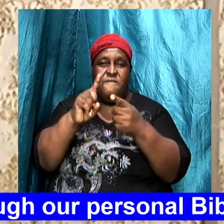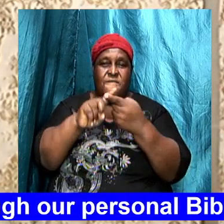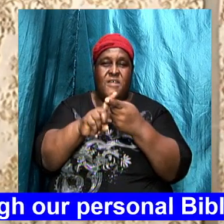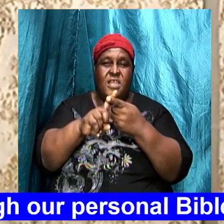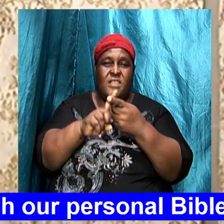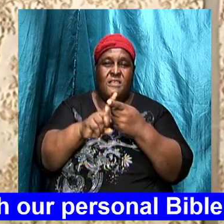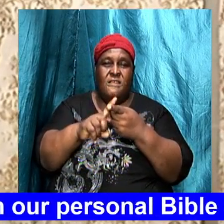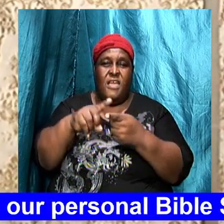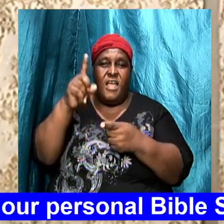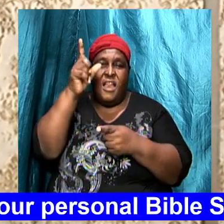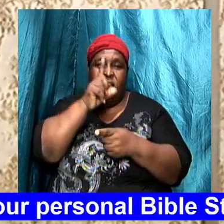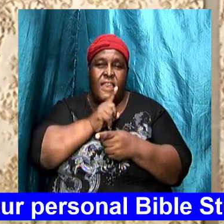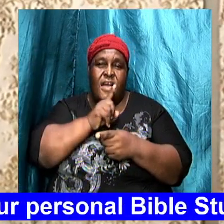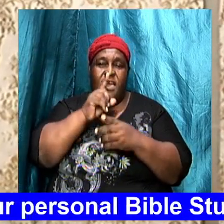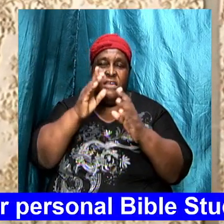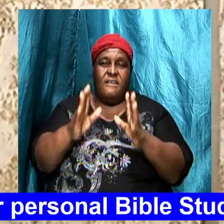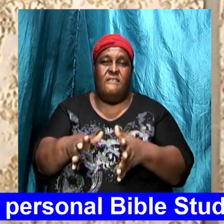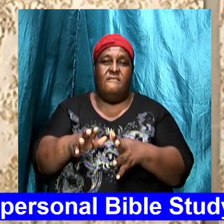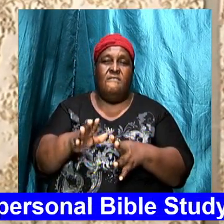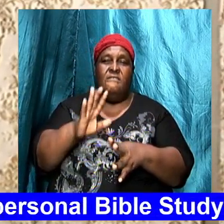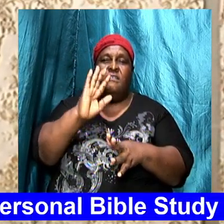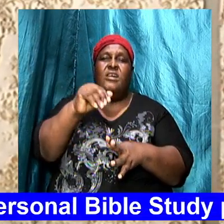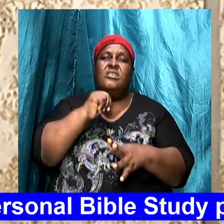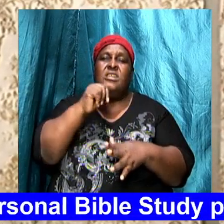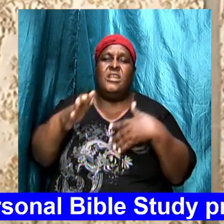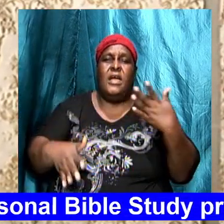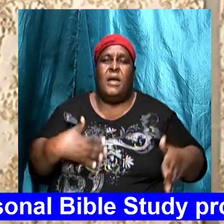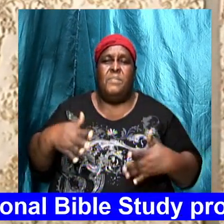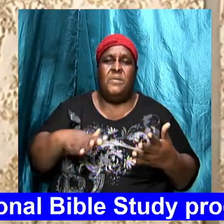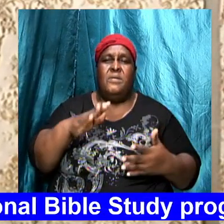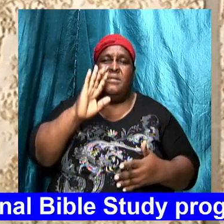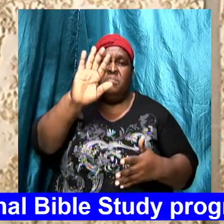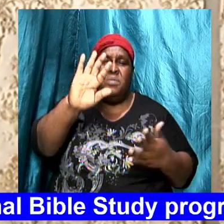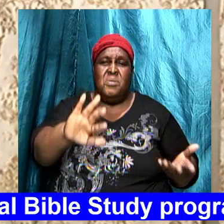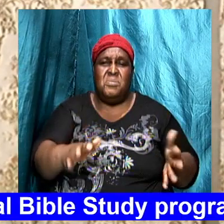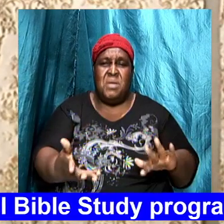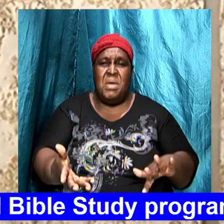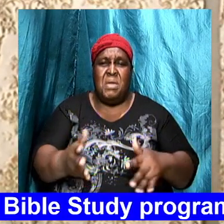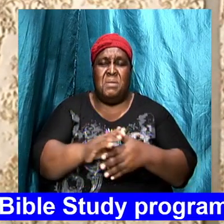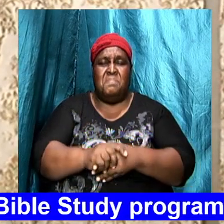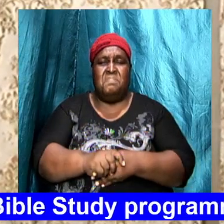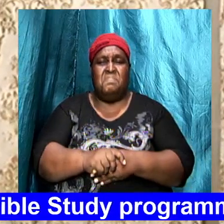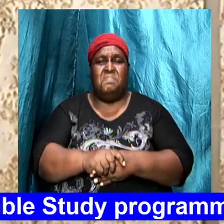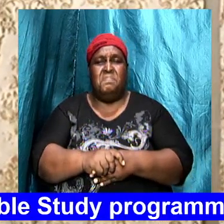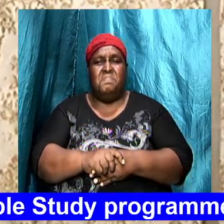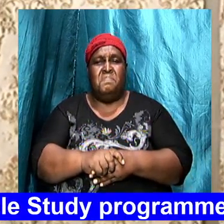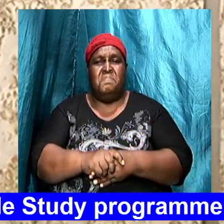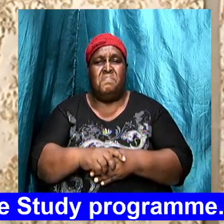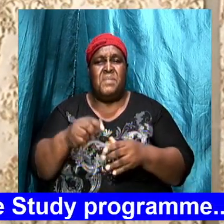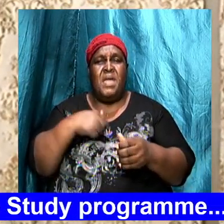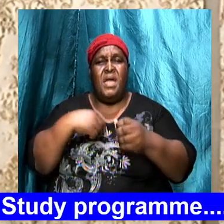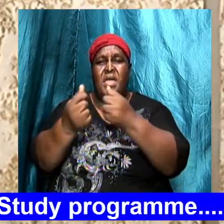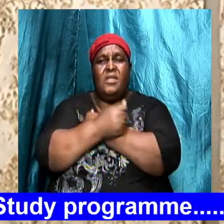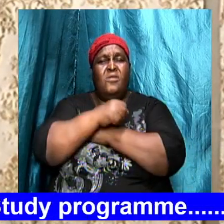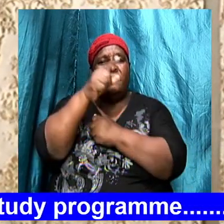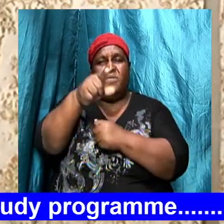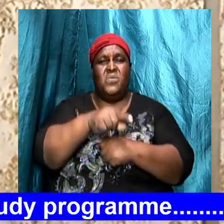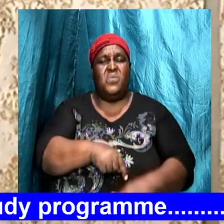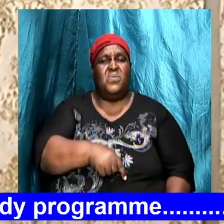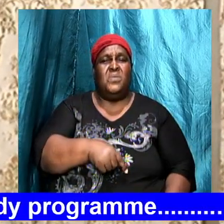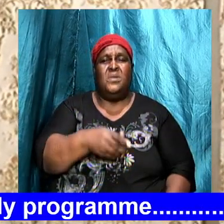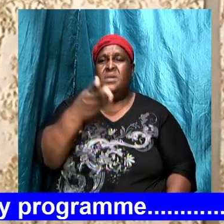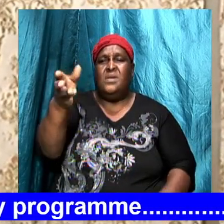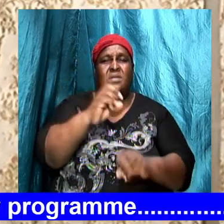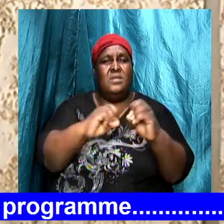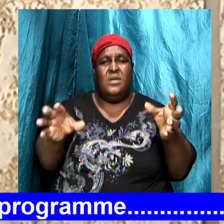telling you you're good you're happy you're not happy you're dying let me tell you because I love you they don't love you they pretend